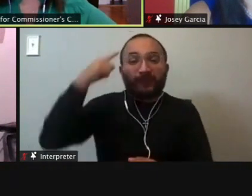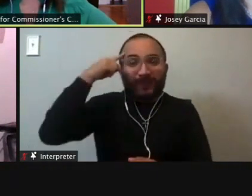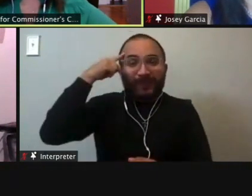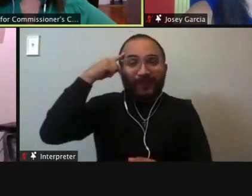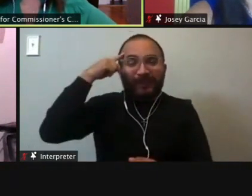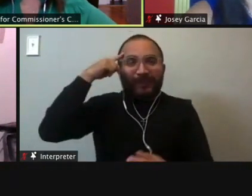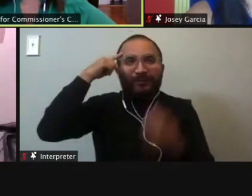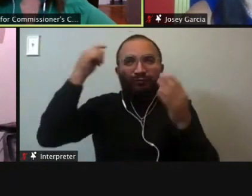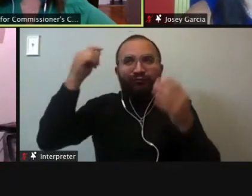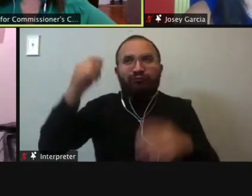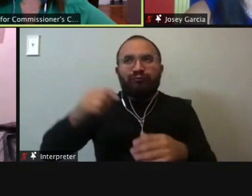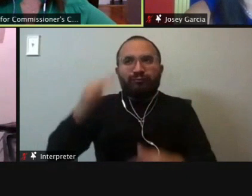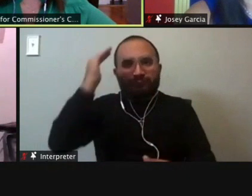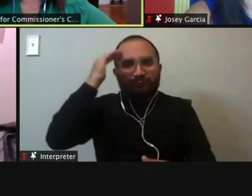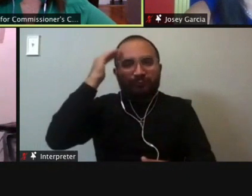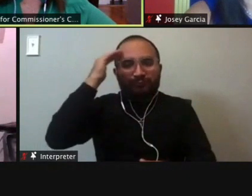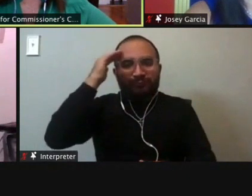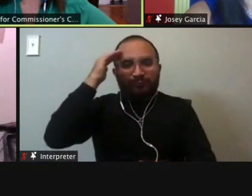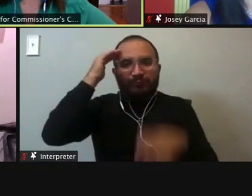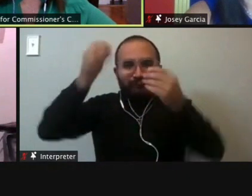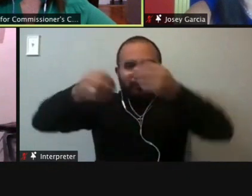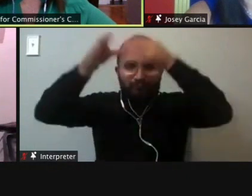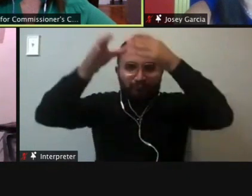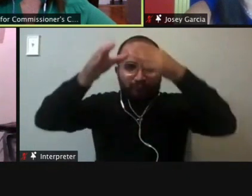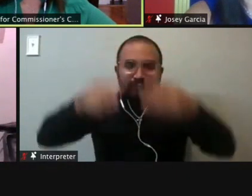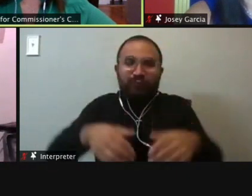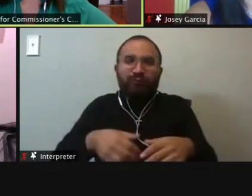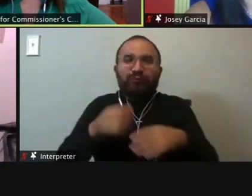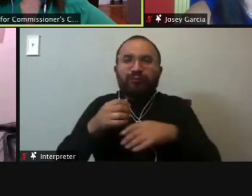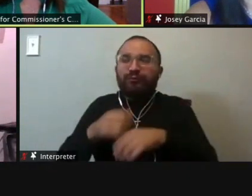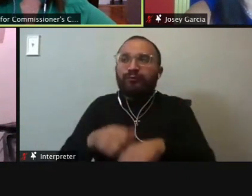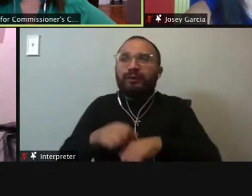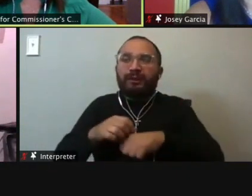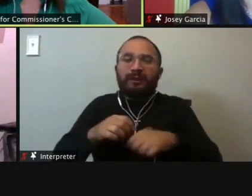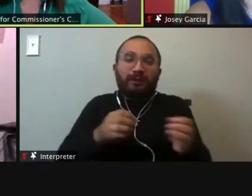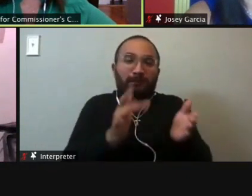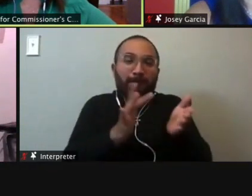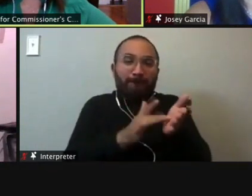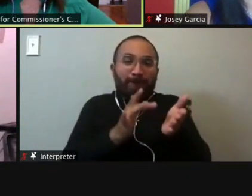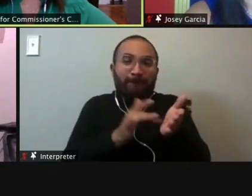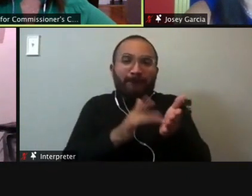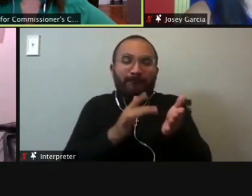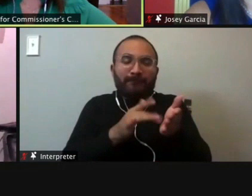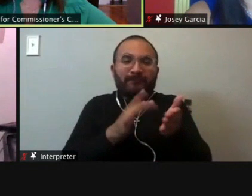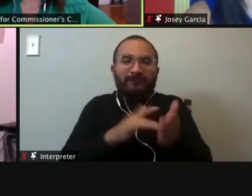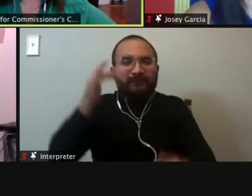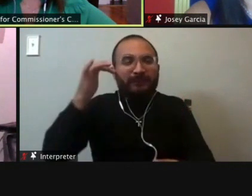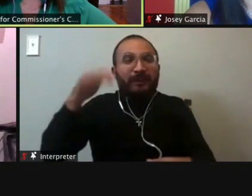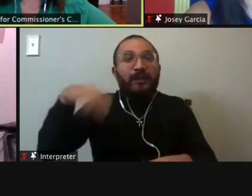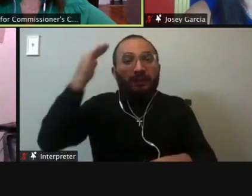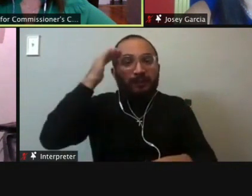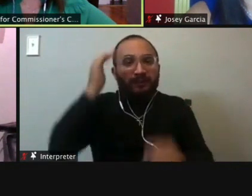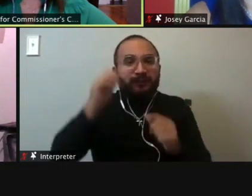wealth of knowledge that people really need to take advantage of because there's a lot that goes down, it goes on down at the courthouse